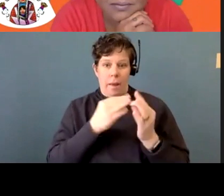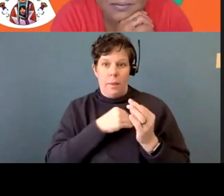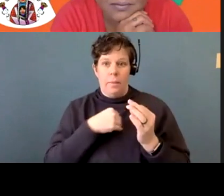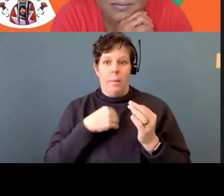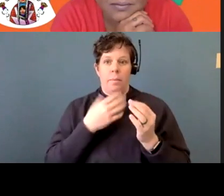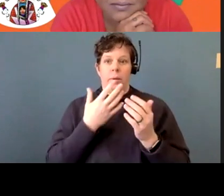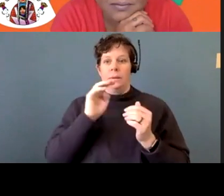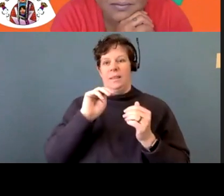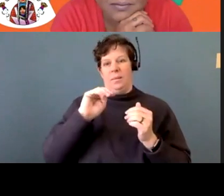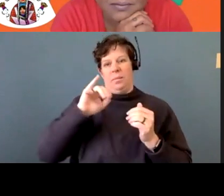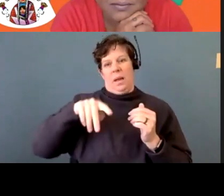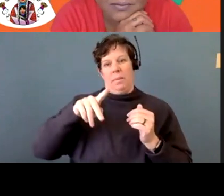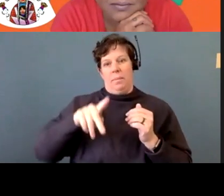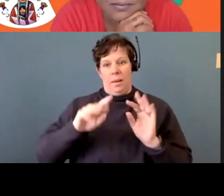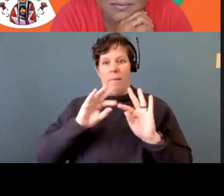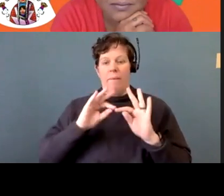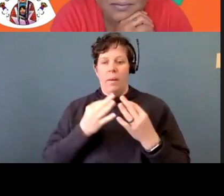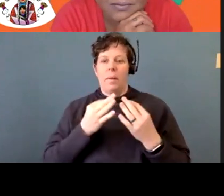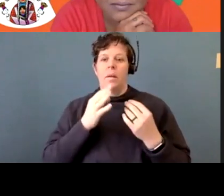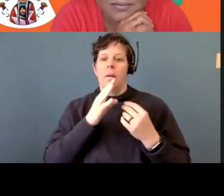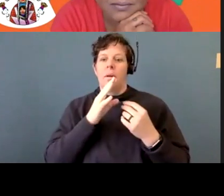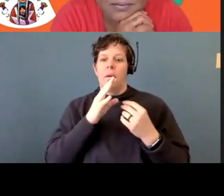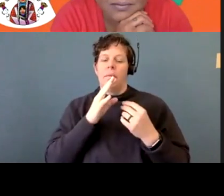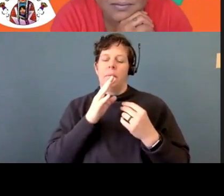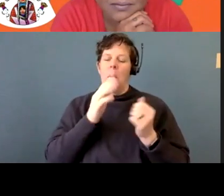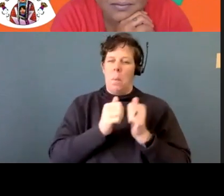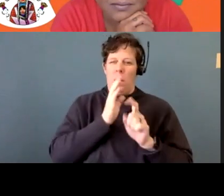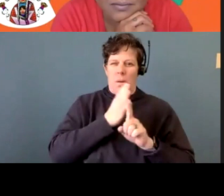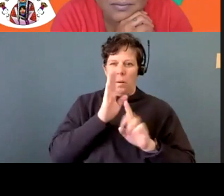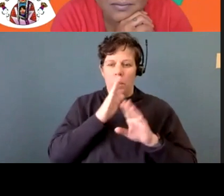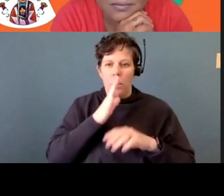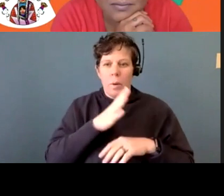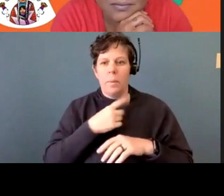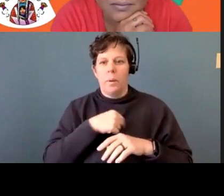do is we perform, um,